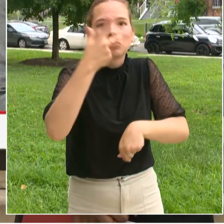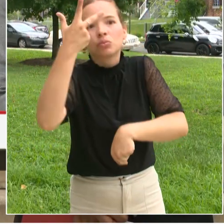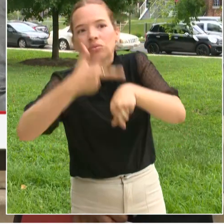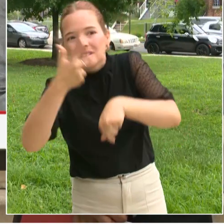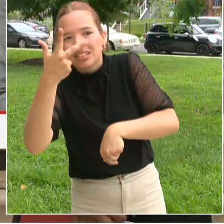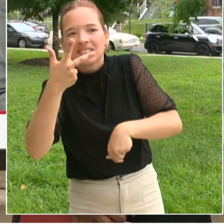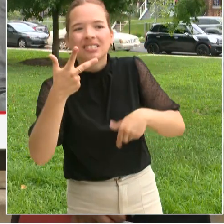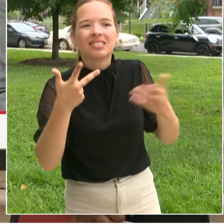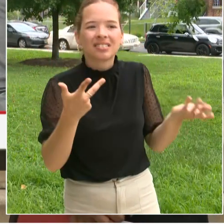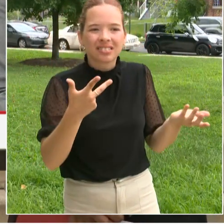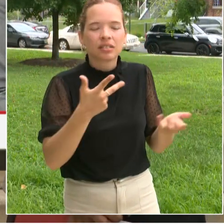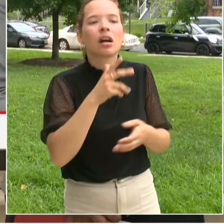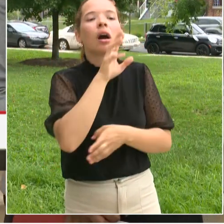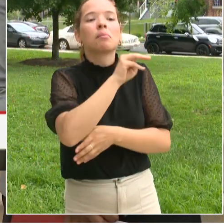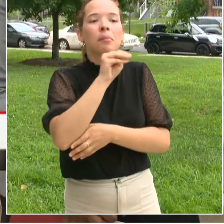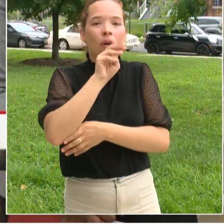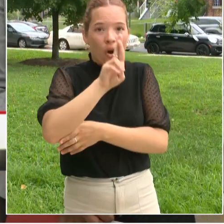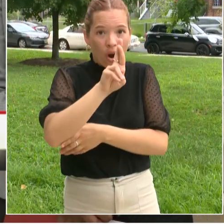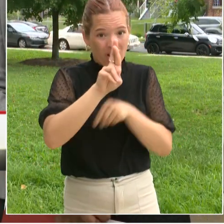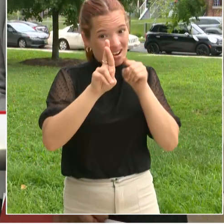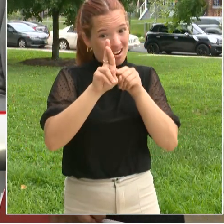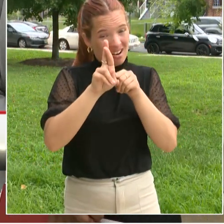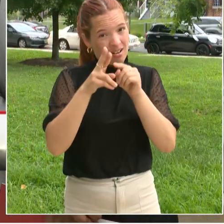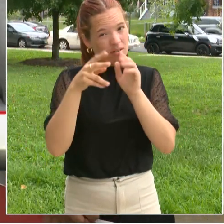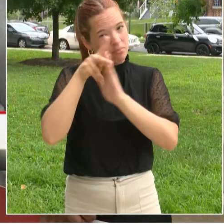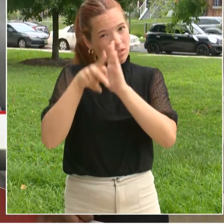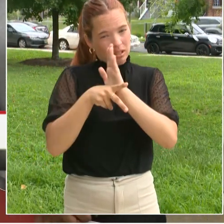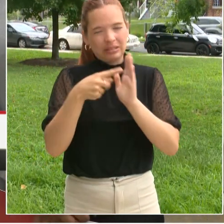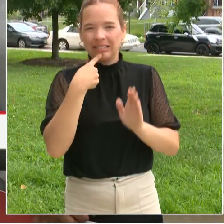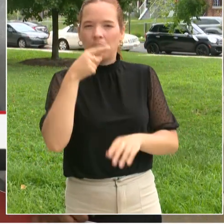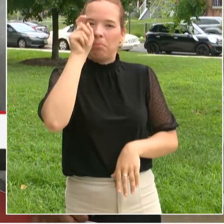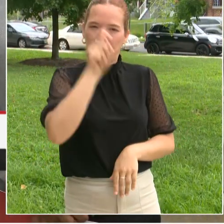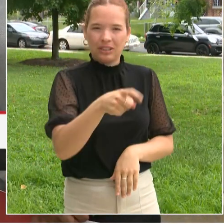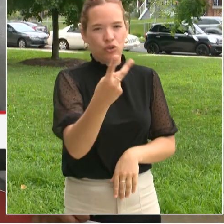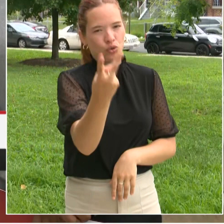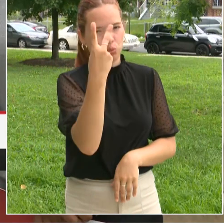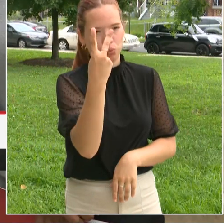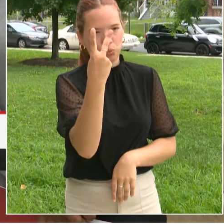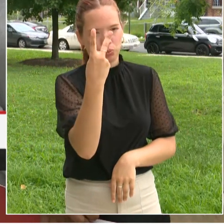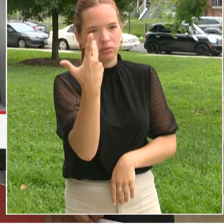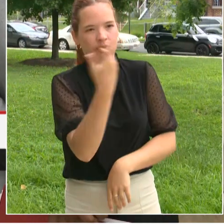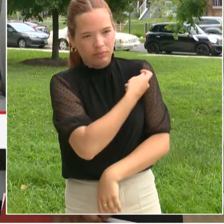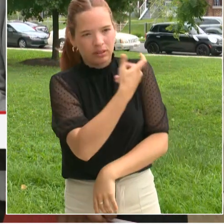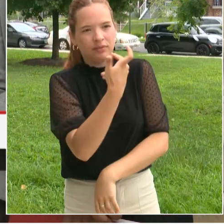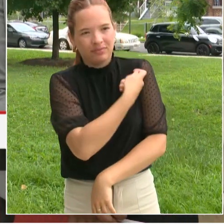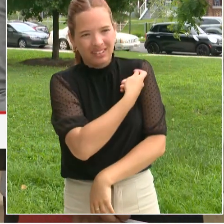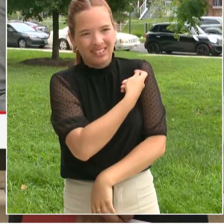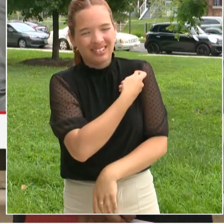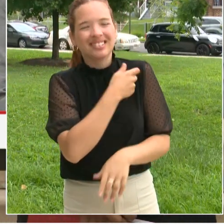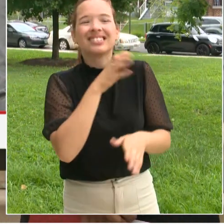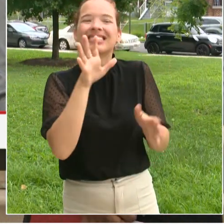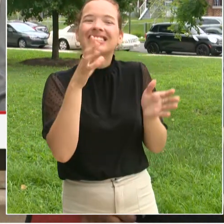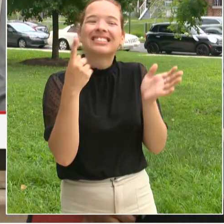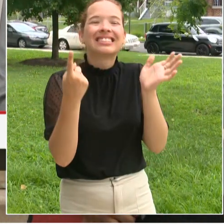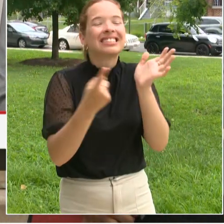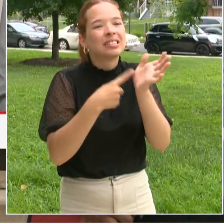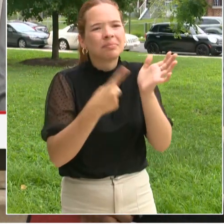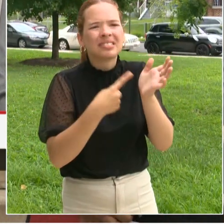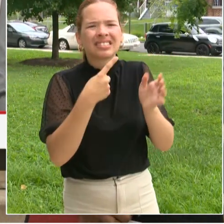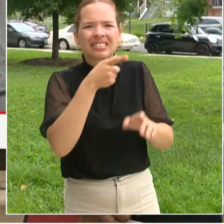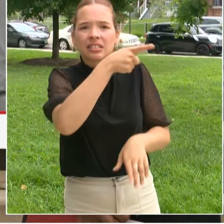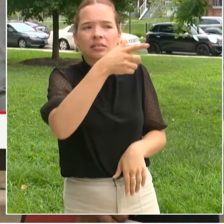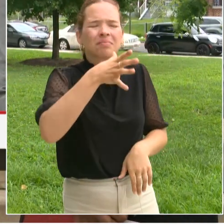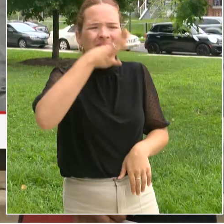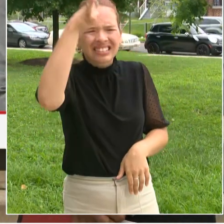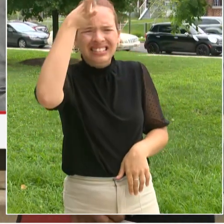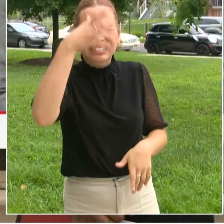time to get them caught up. I think that that sometimes that's a barrier because it's just frustration on the part of the families or not understanding